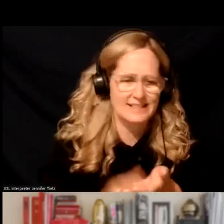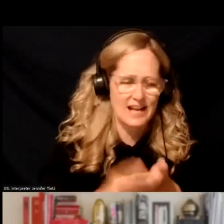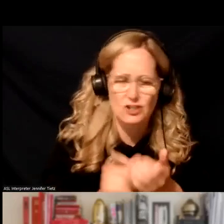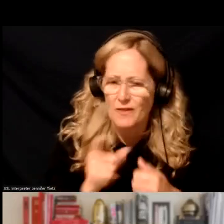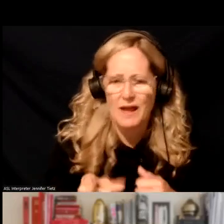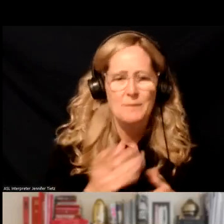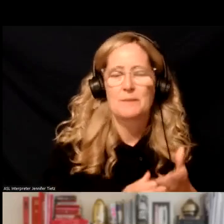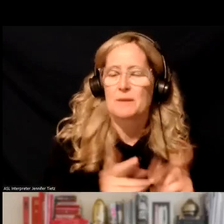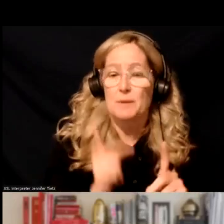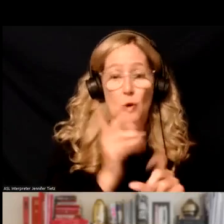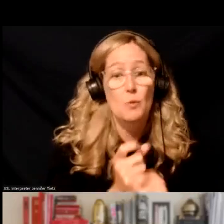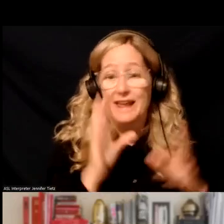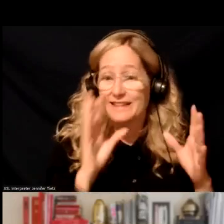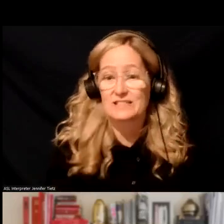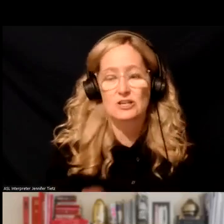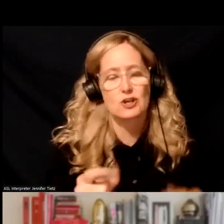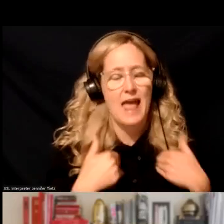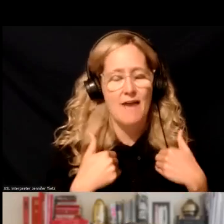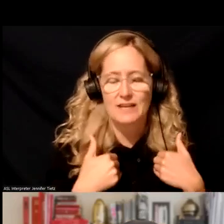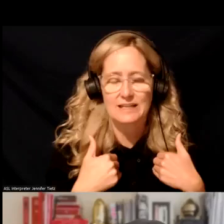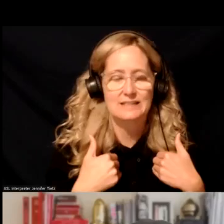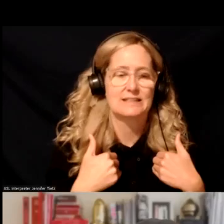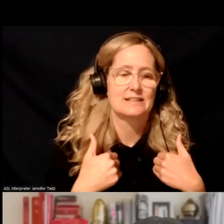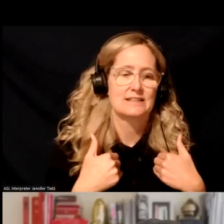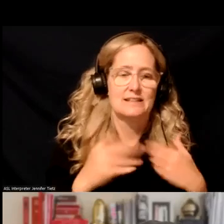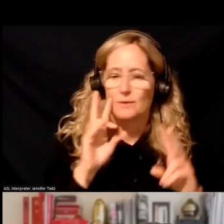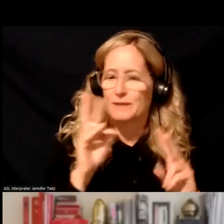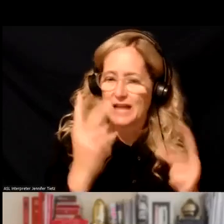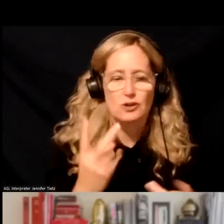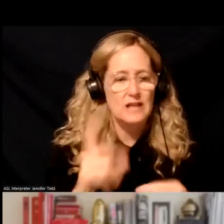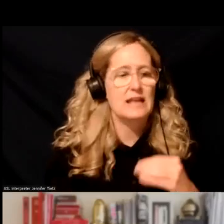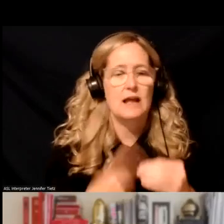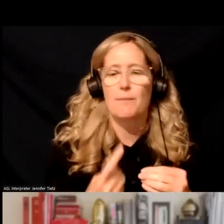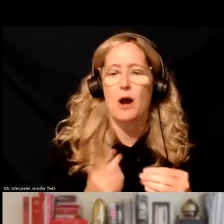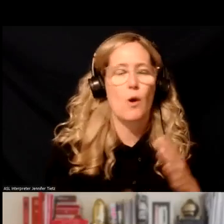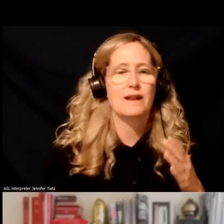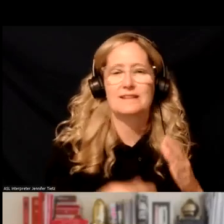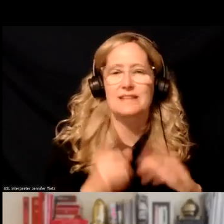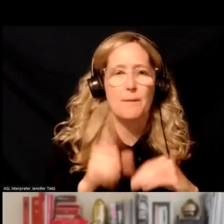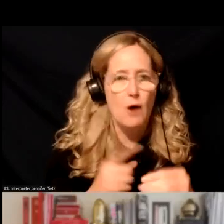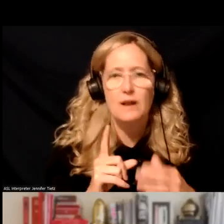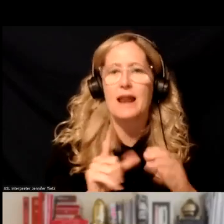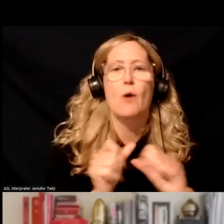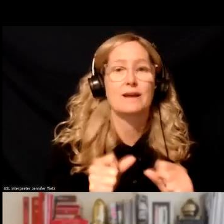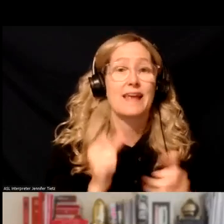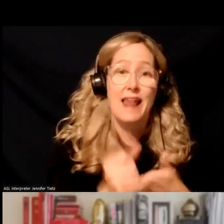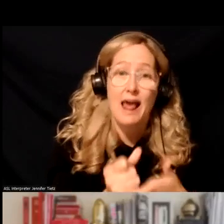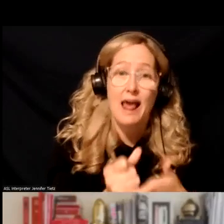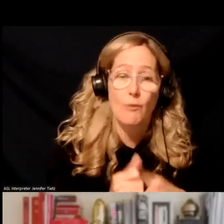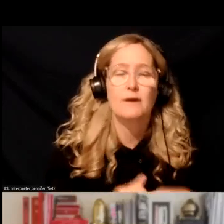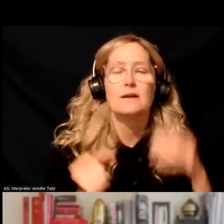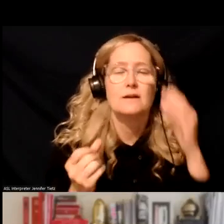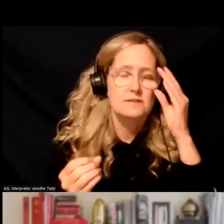decision makers having so much, um, of what this is all about and what it can do. So, um,